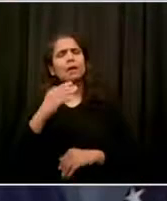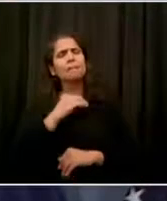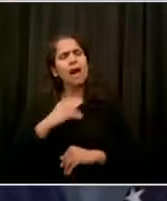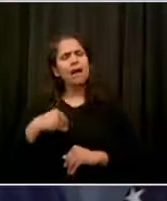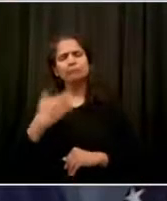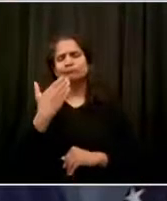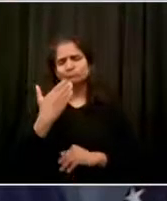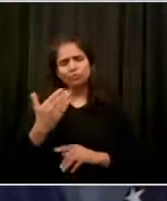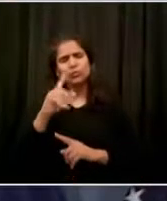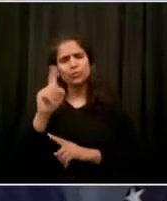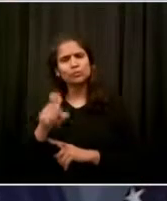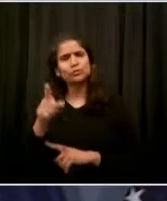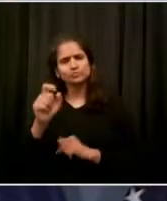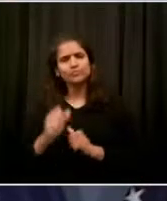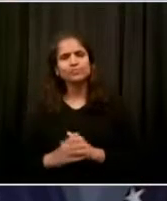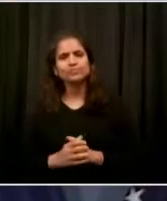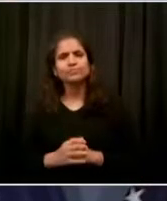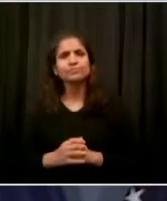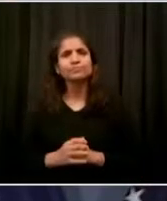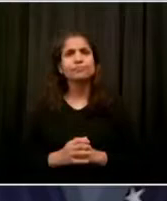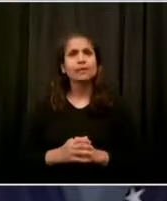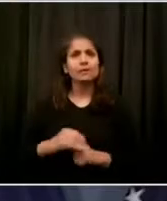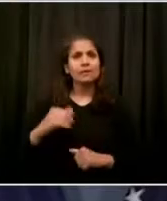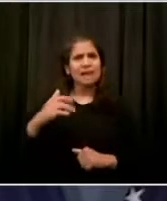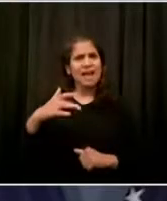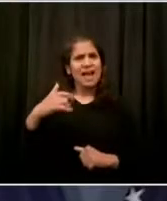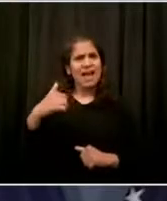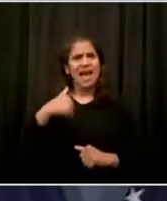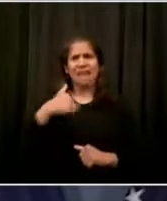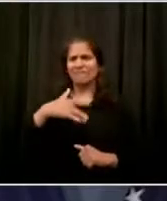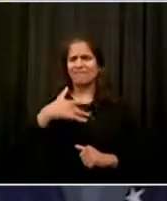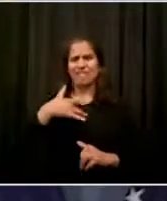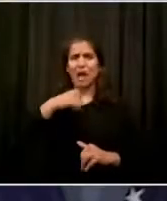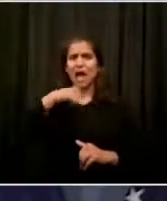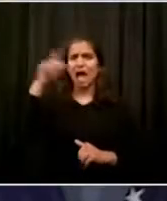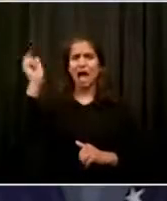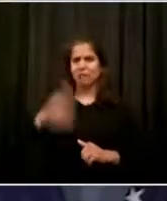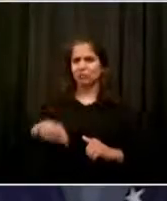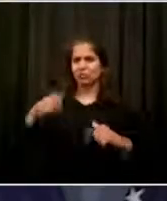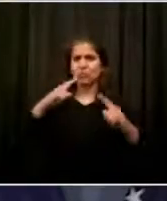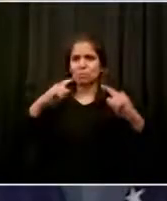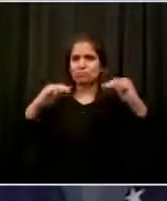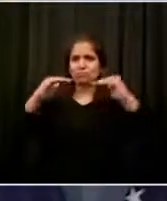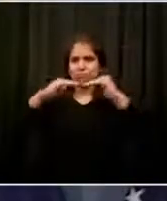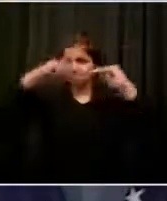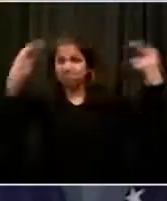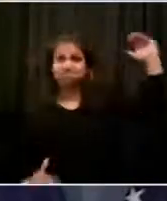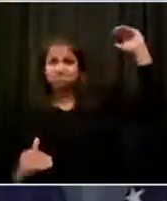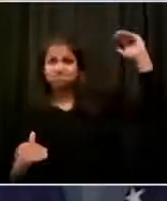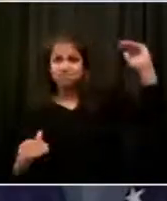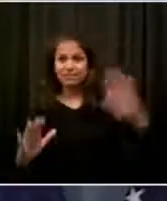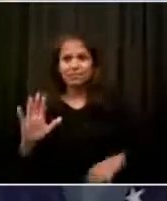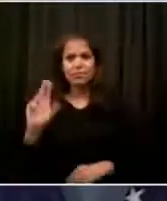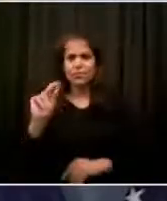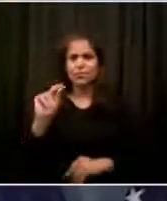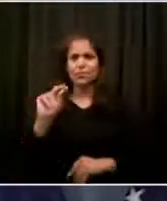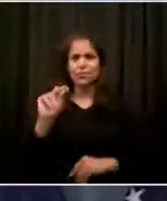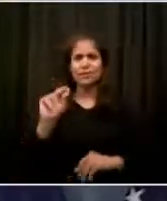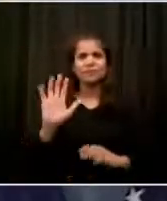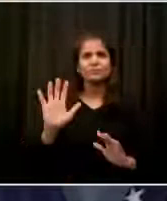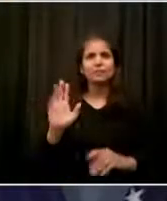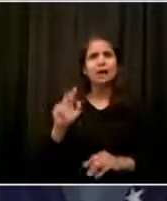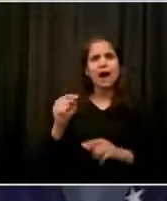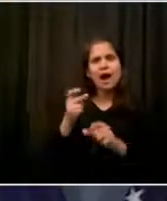For years and years in this city, we have been building neighborhood policing. The idea is to bond our police